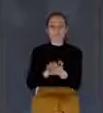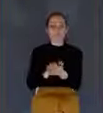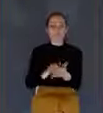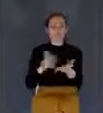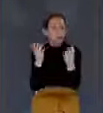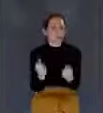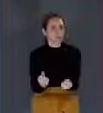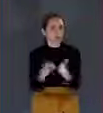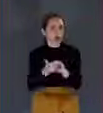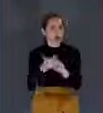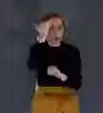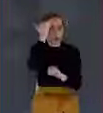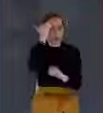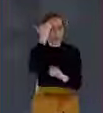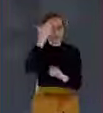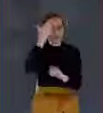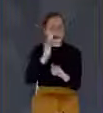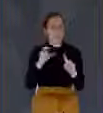Jesus is coming.